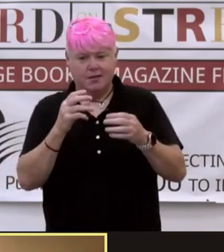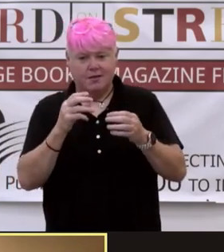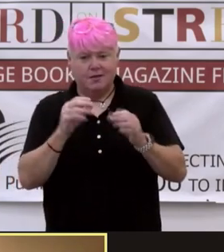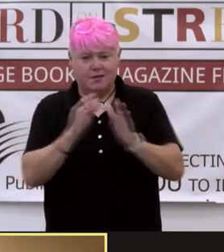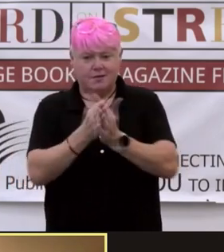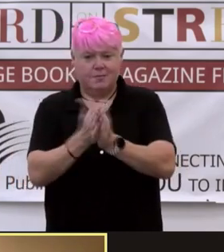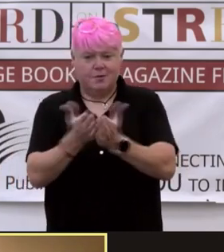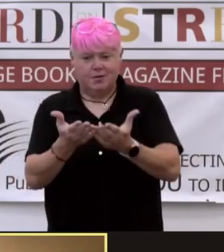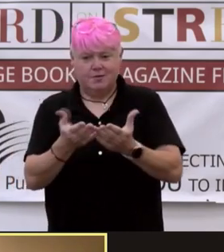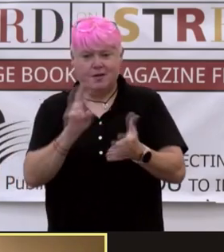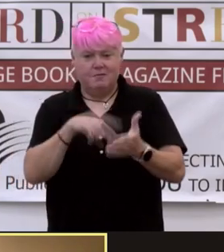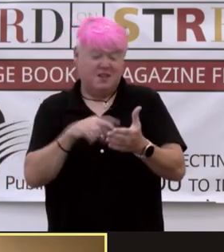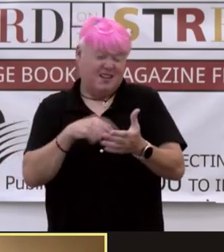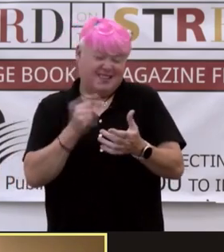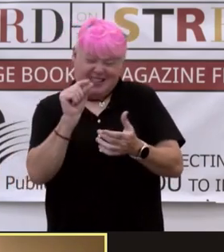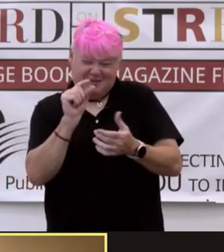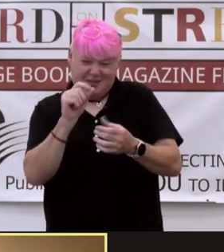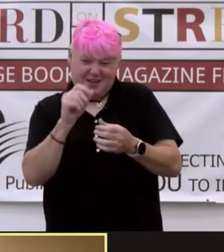Yes.